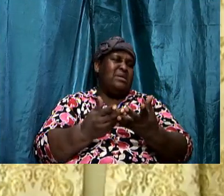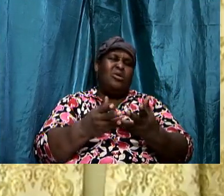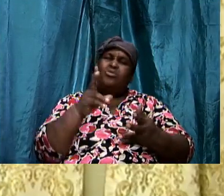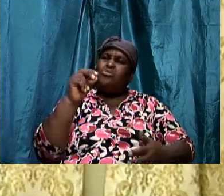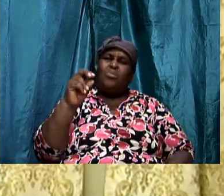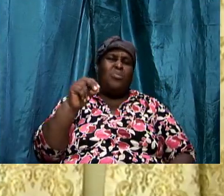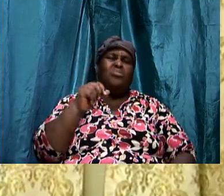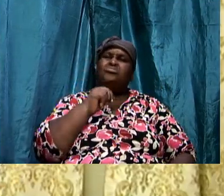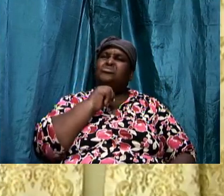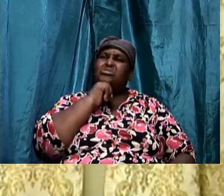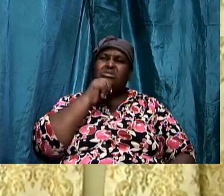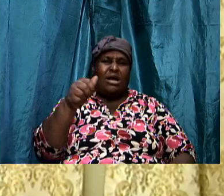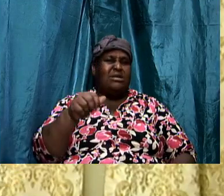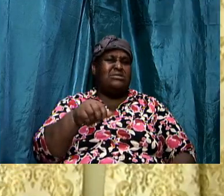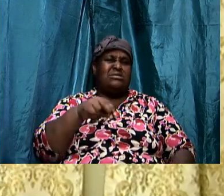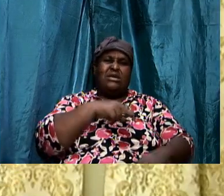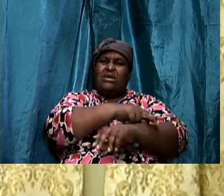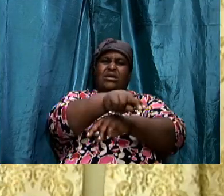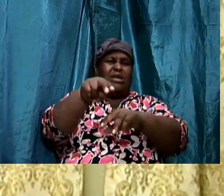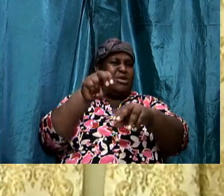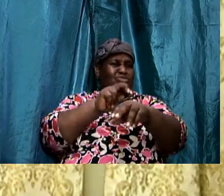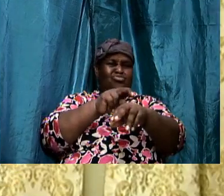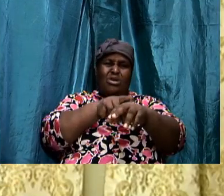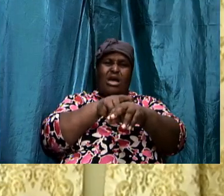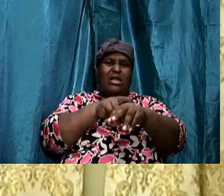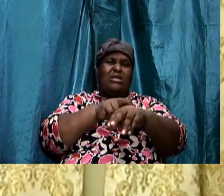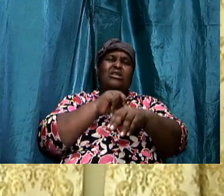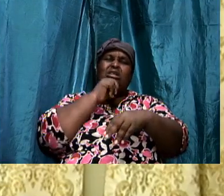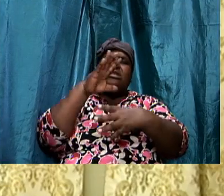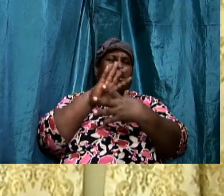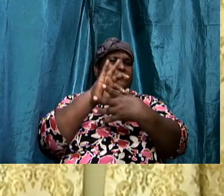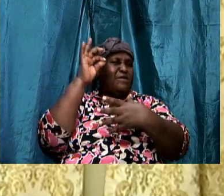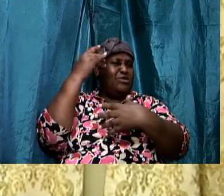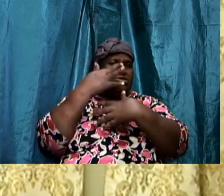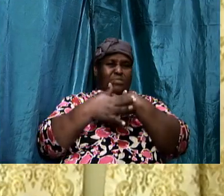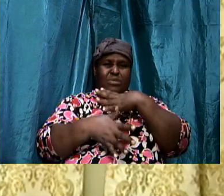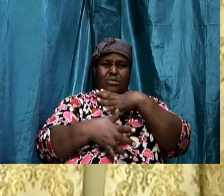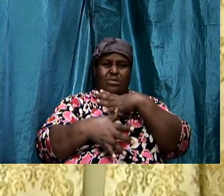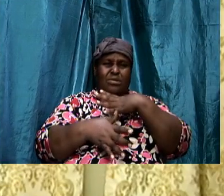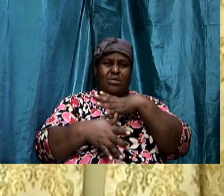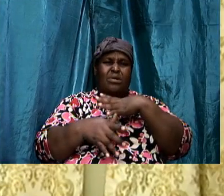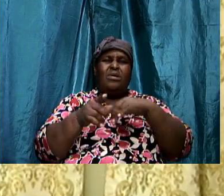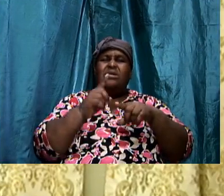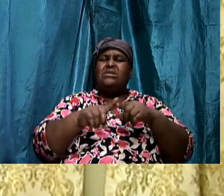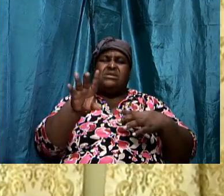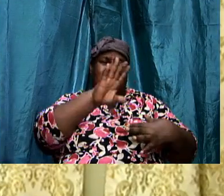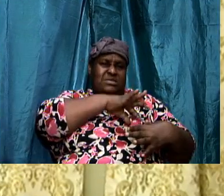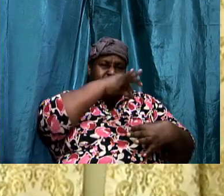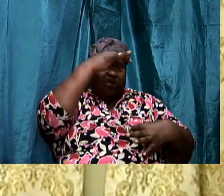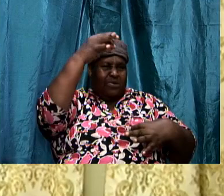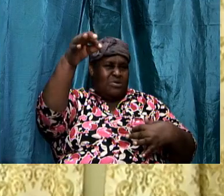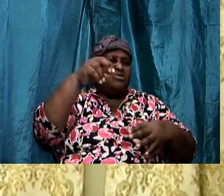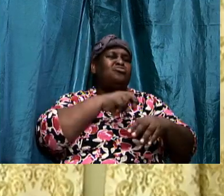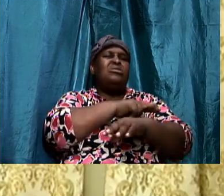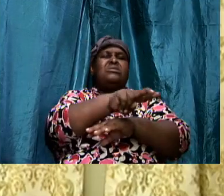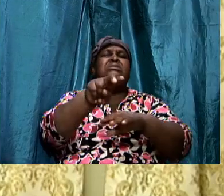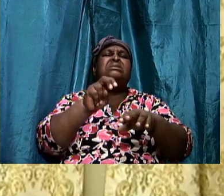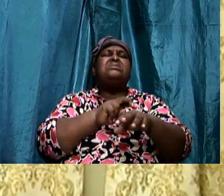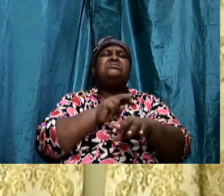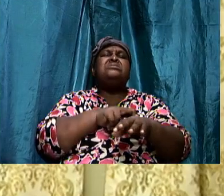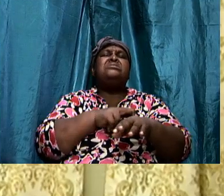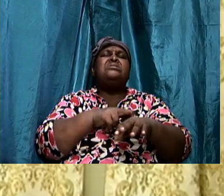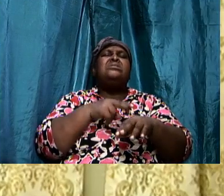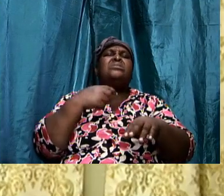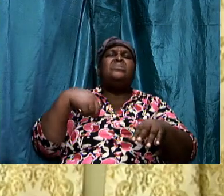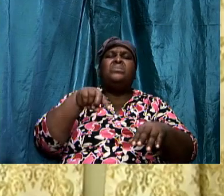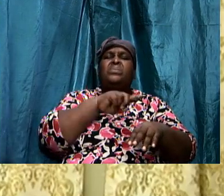carnal. It is not physical. It is not flesh and blood. But it is something of a spiritual nature. And we